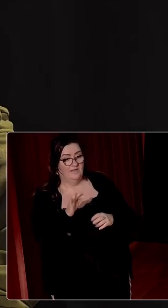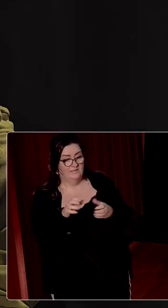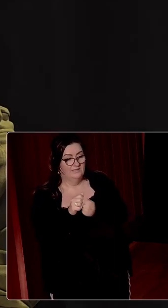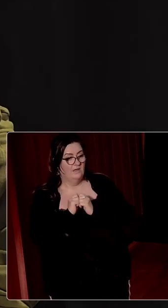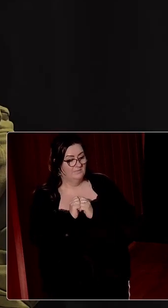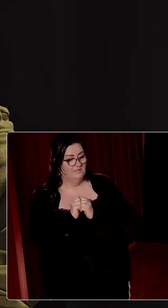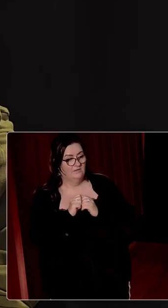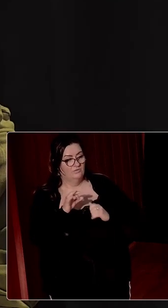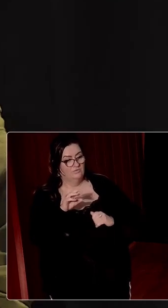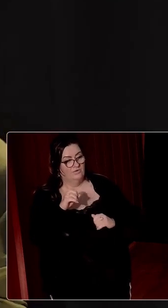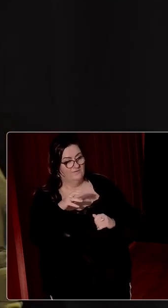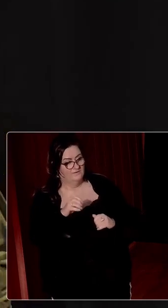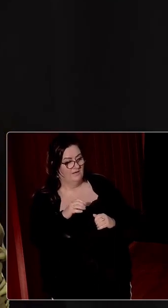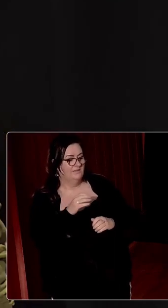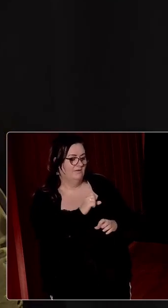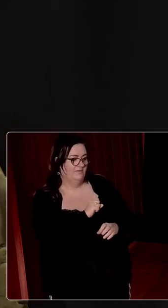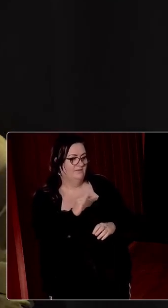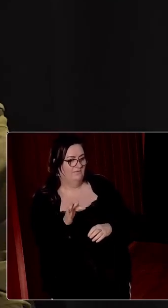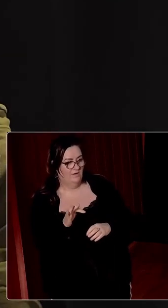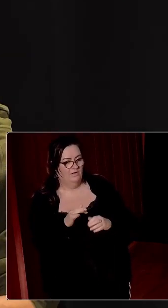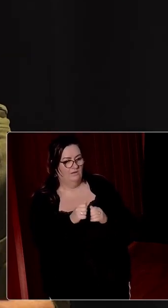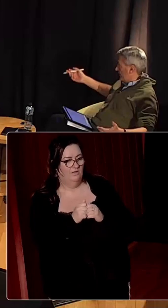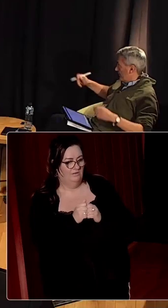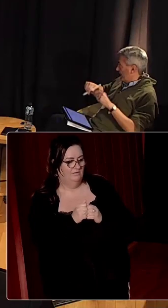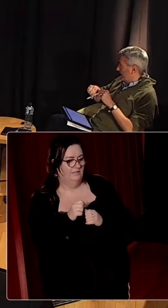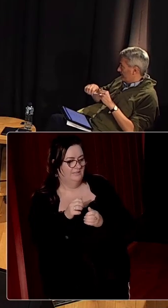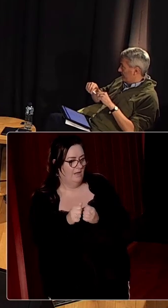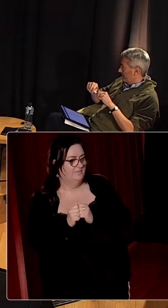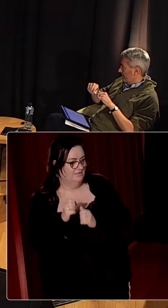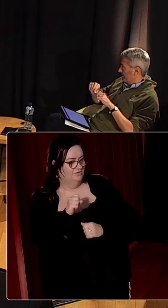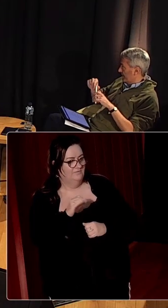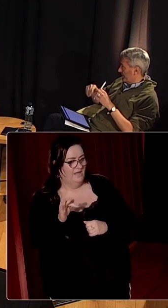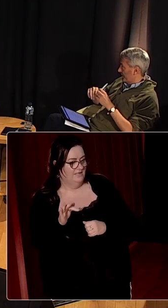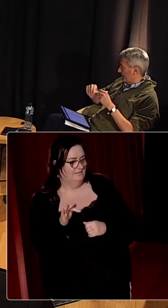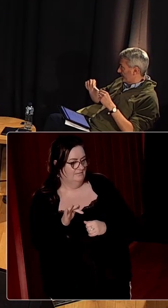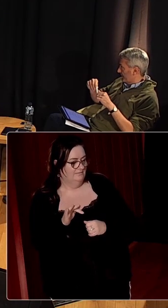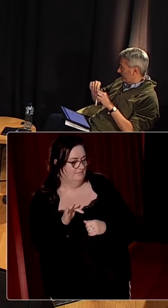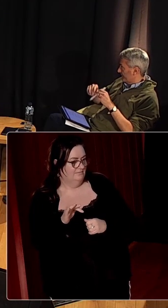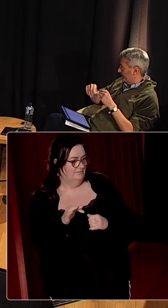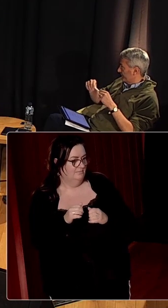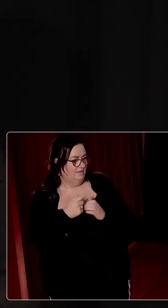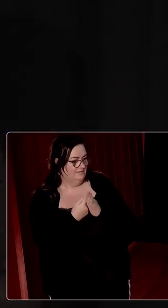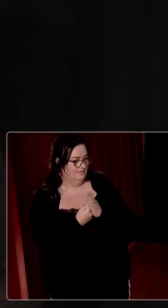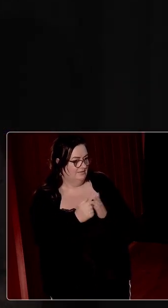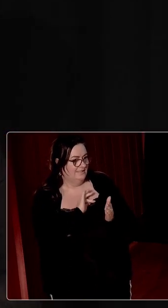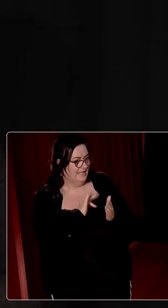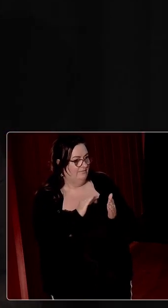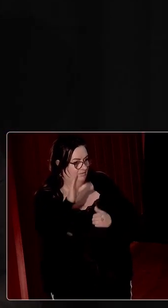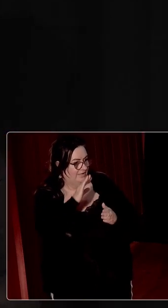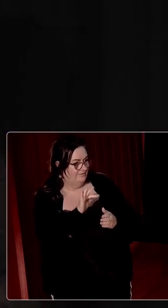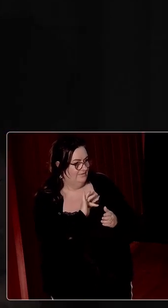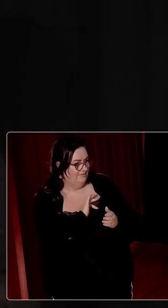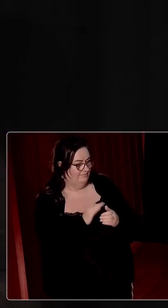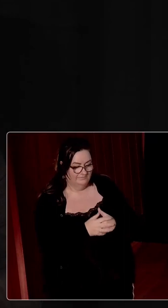Griffith's... Fianna Fáil adopting Griffith's Sinn Féin policy, know, self-sufficiency and so on. Yeah, I think as